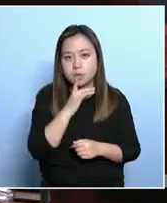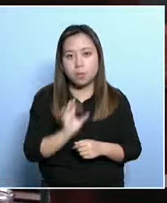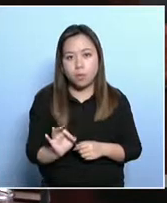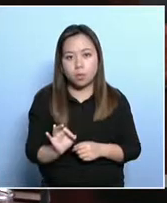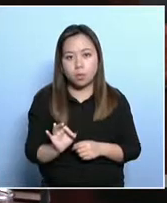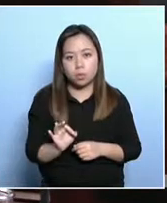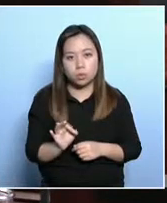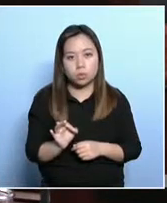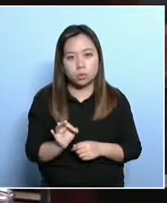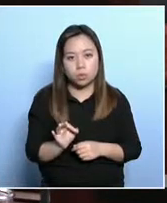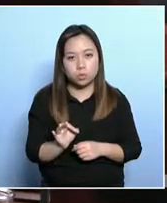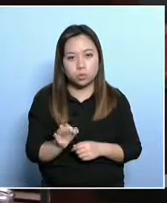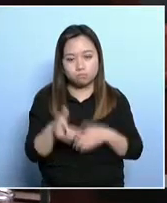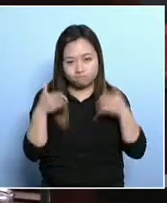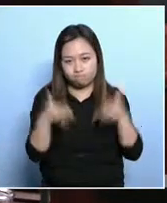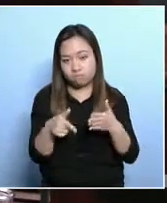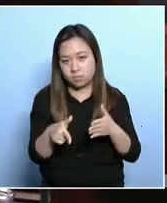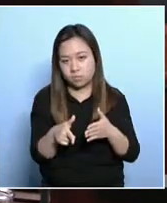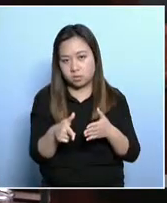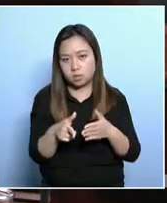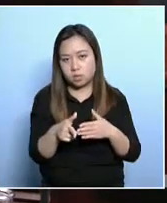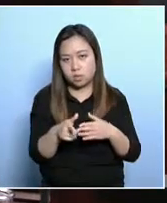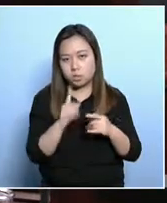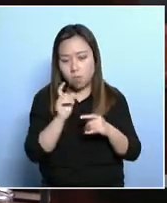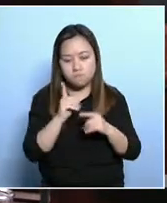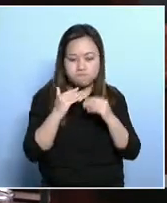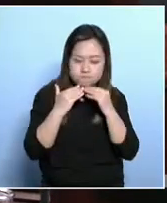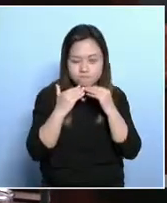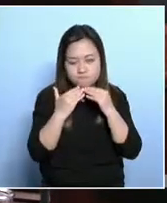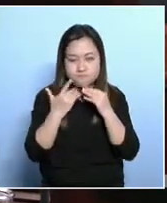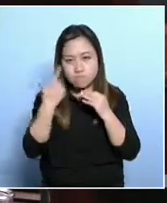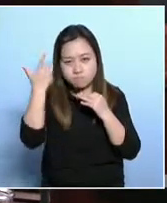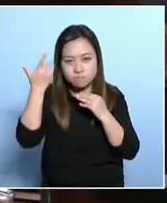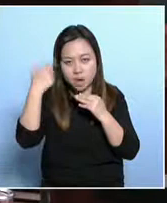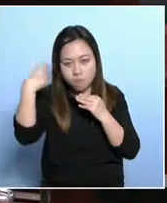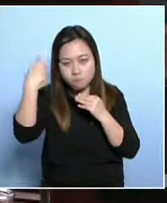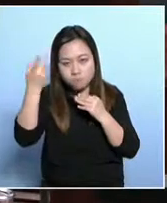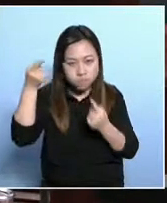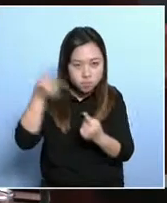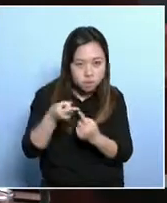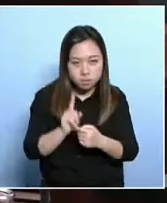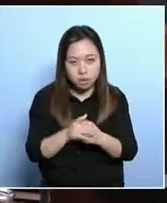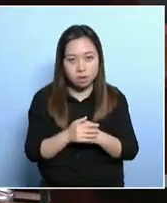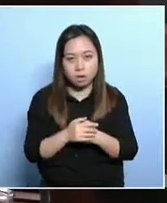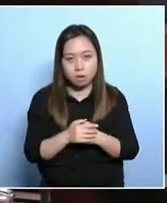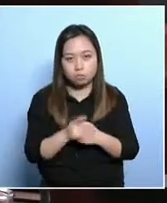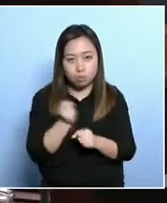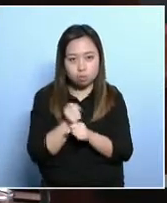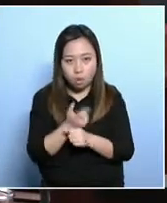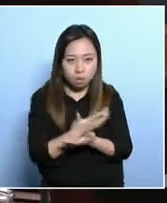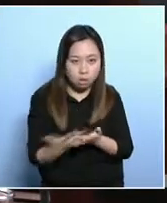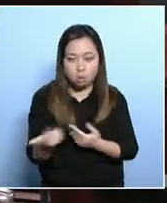administration, in this regard, does it have any vision? You keep